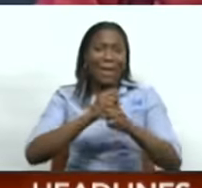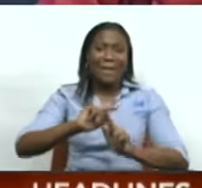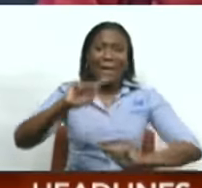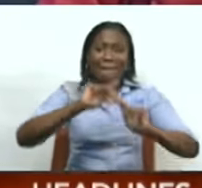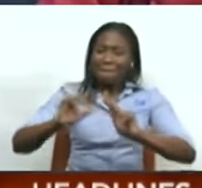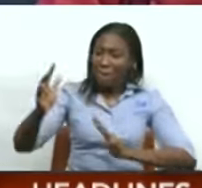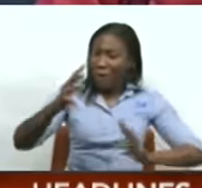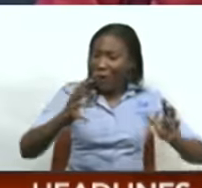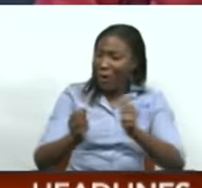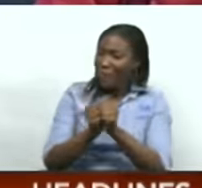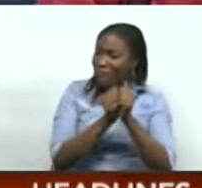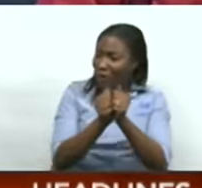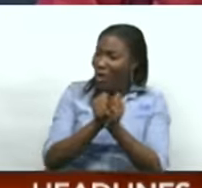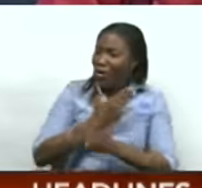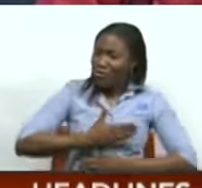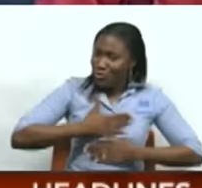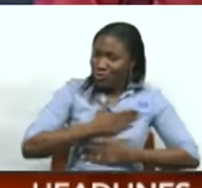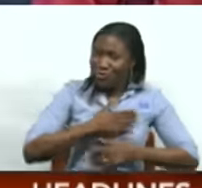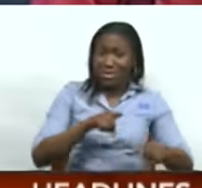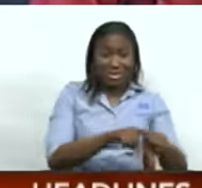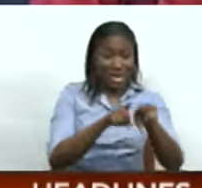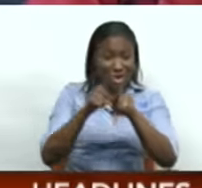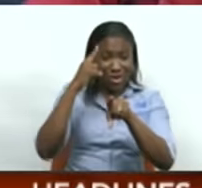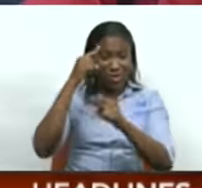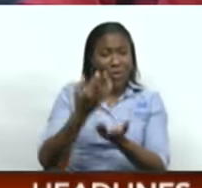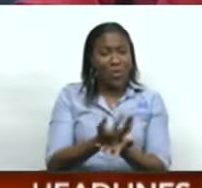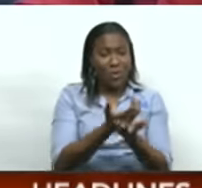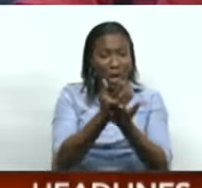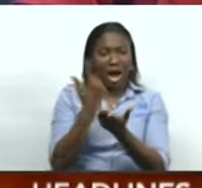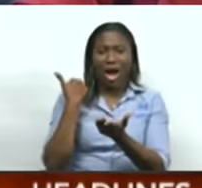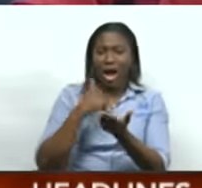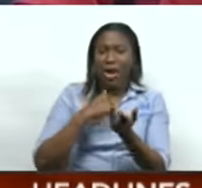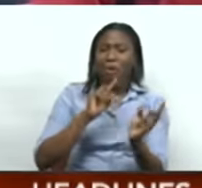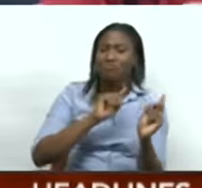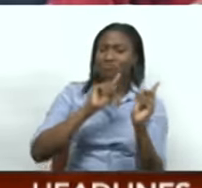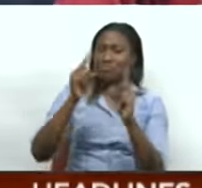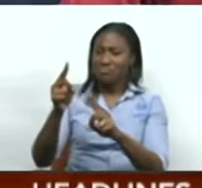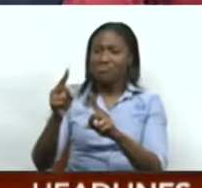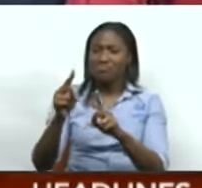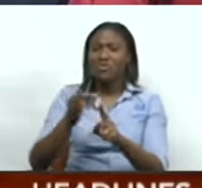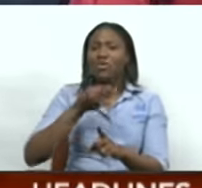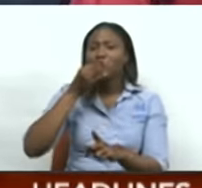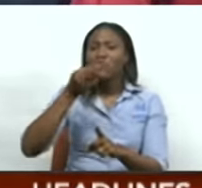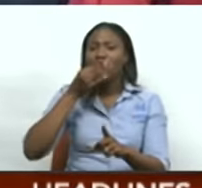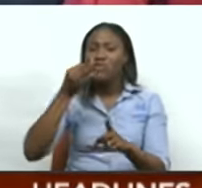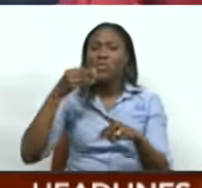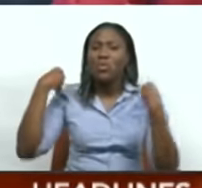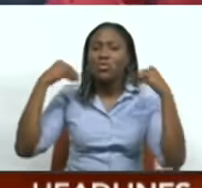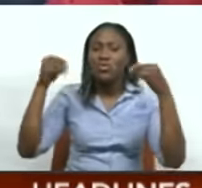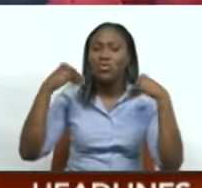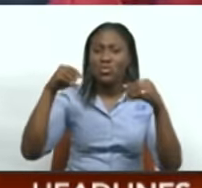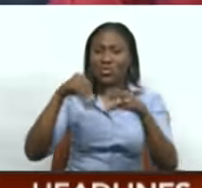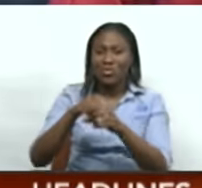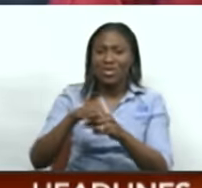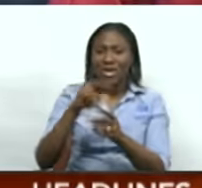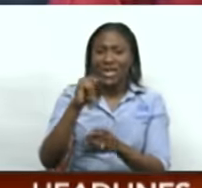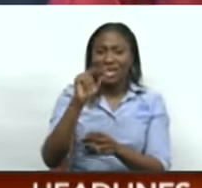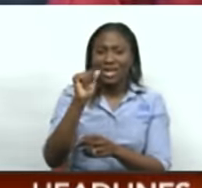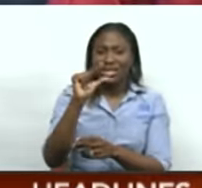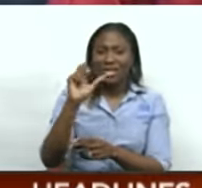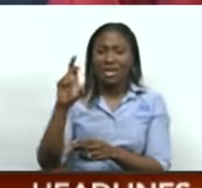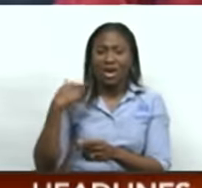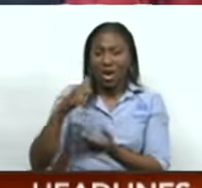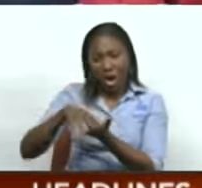Diwali, it's no different. CNC3 News paid a visit to a popular food store at the Diwali Nagar, Trinese pepper pot treats, and learned a lot about the